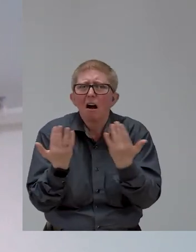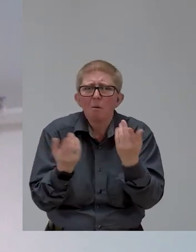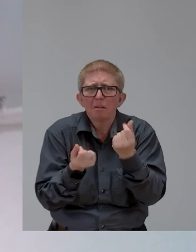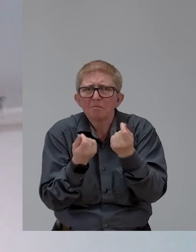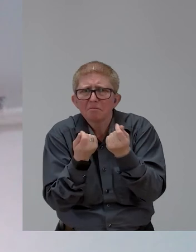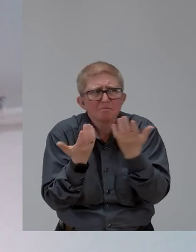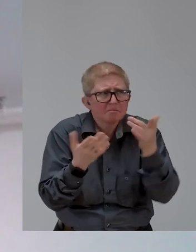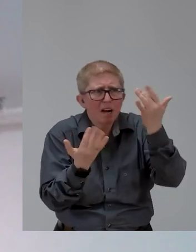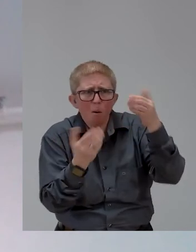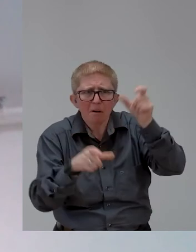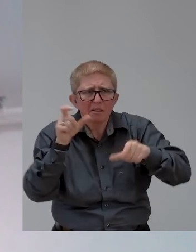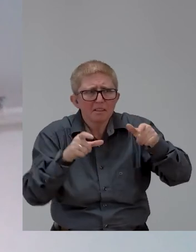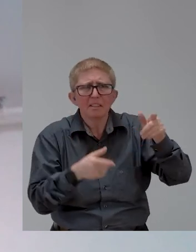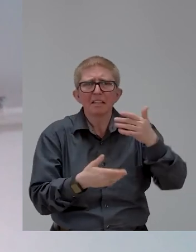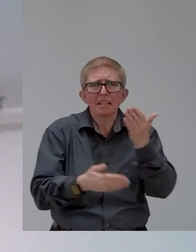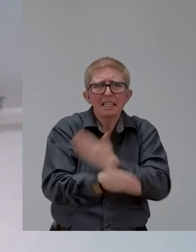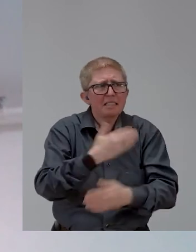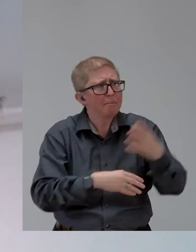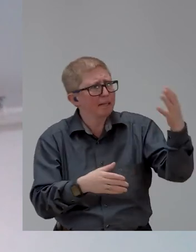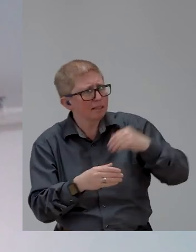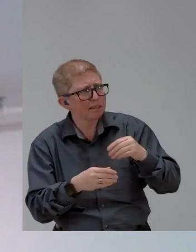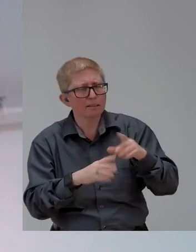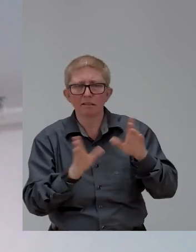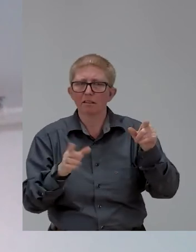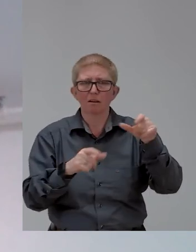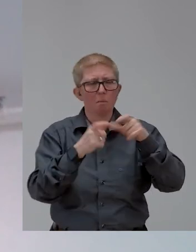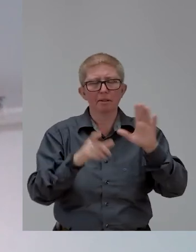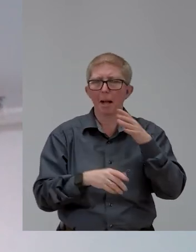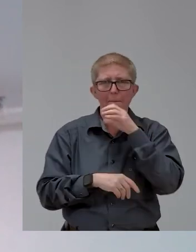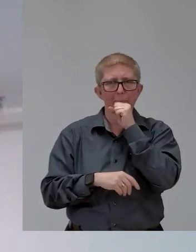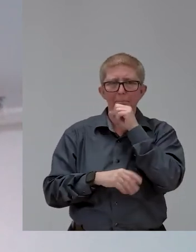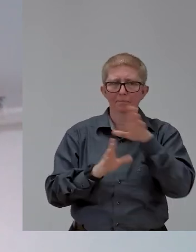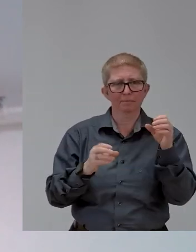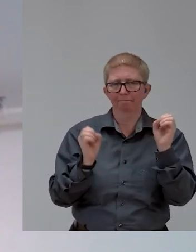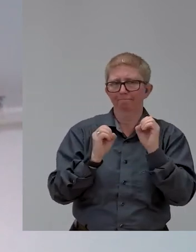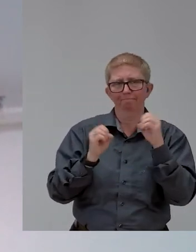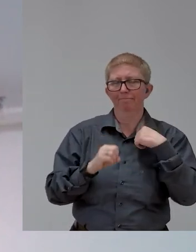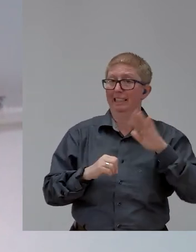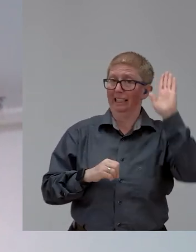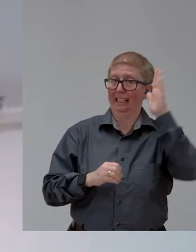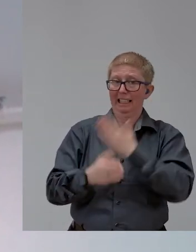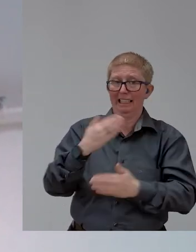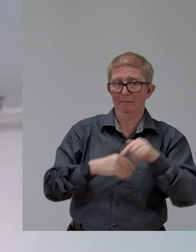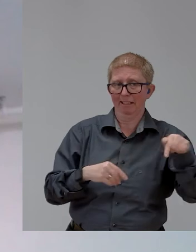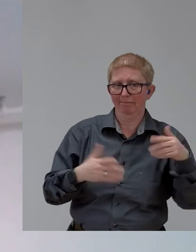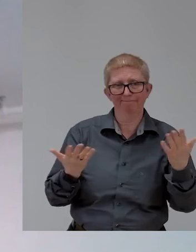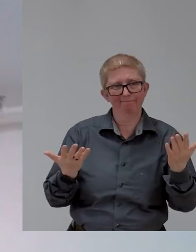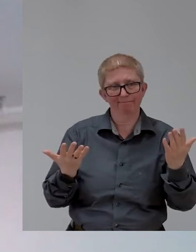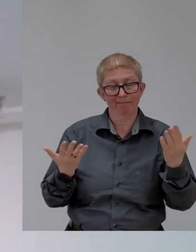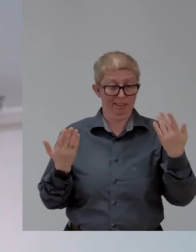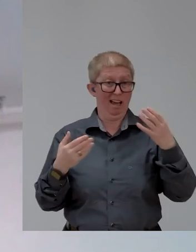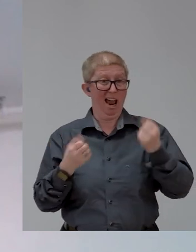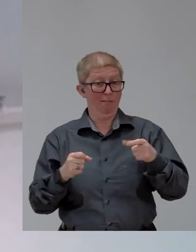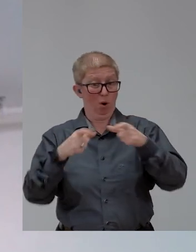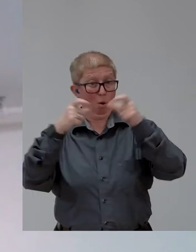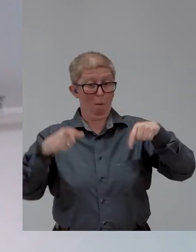will not disclose. And again, it's a highly, highly personal choice. But as far as the sector, looking at it from a bird's eye view,